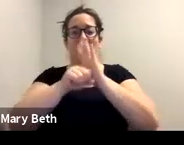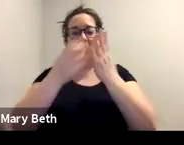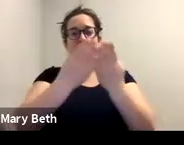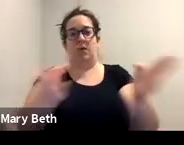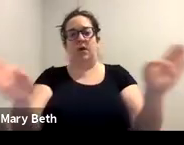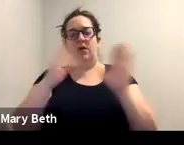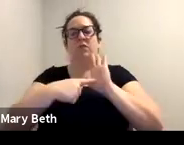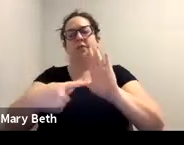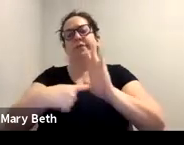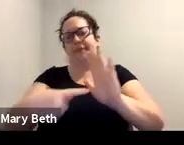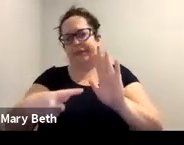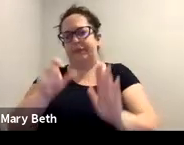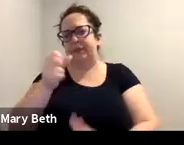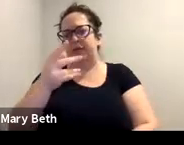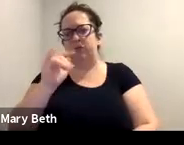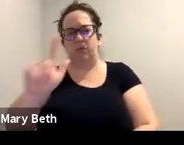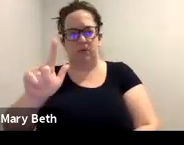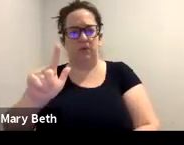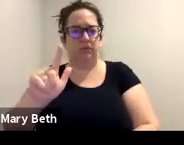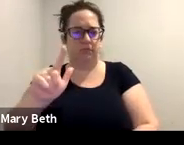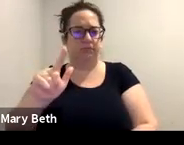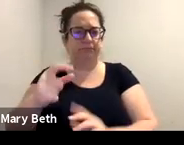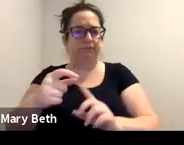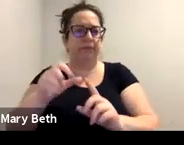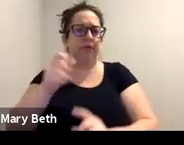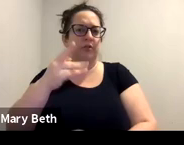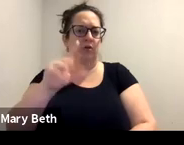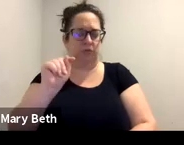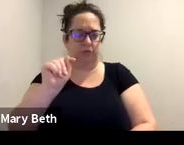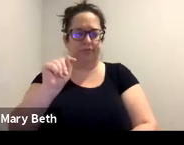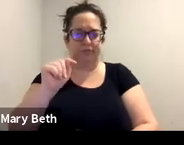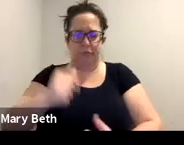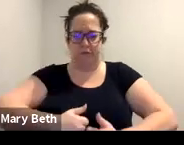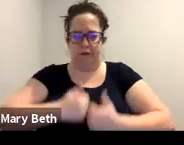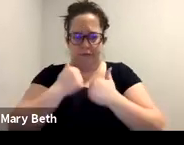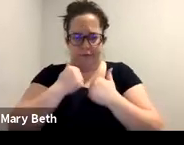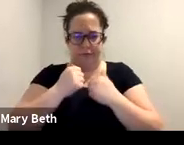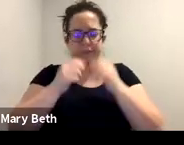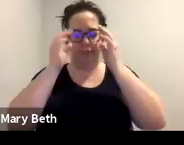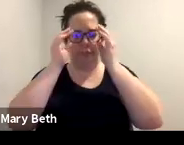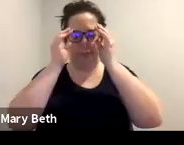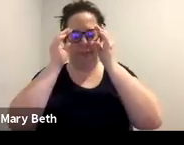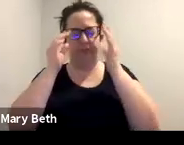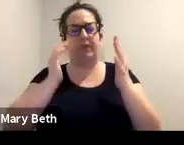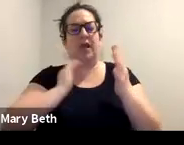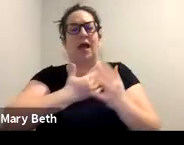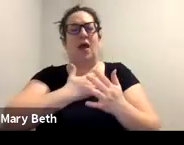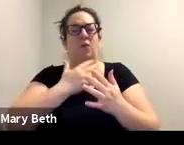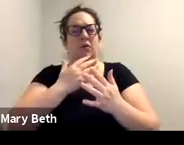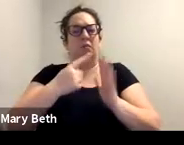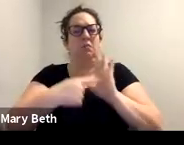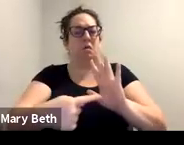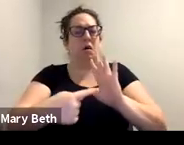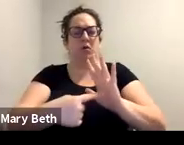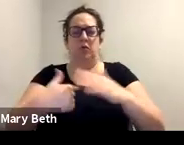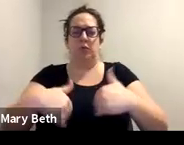The purpose of our program and the purpose of this presentation is that our model is holistic when it comes to civil legal aid.